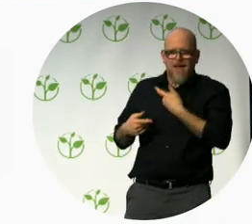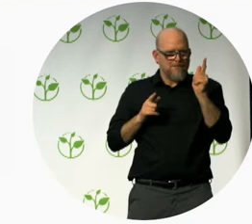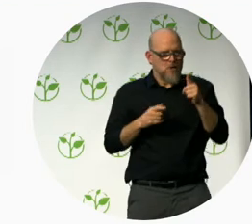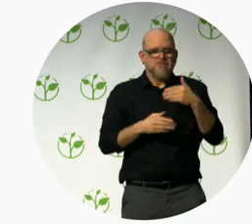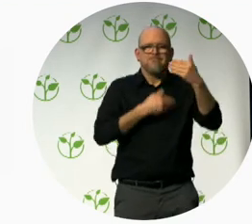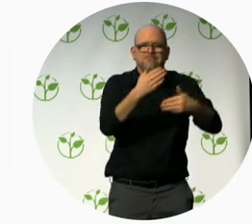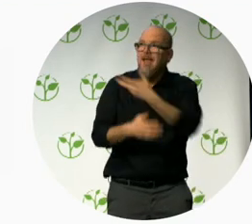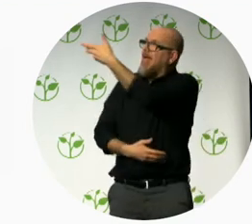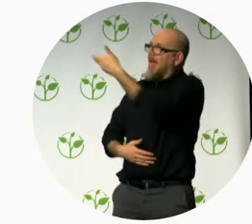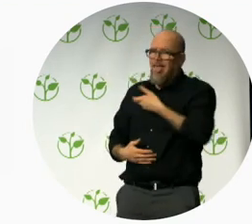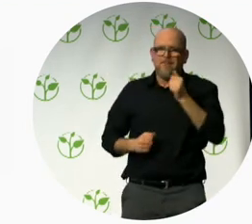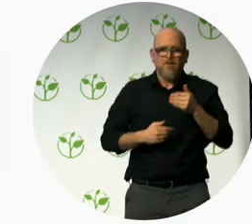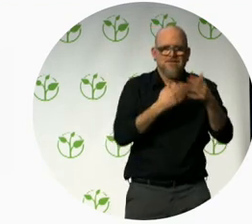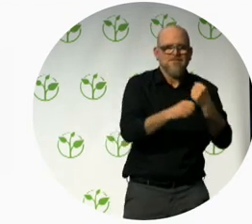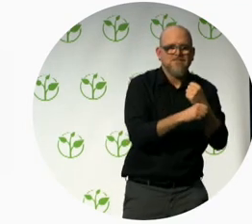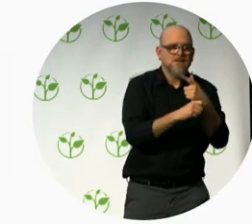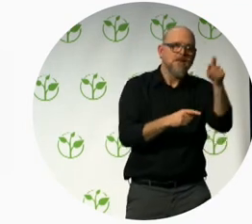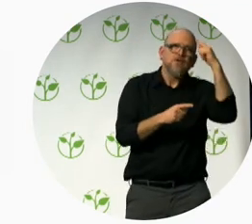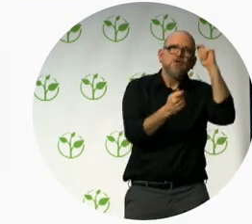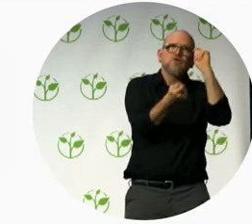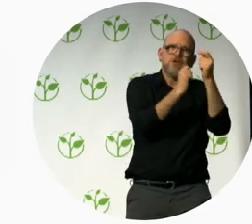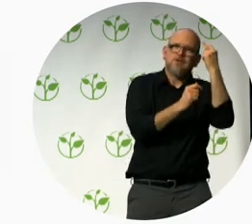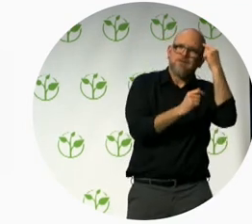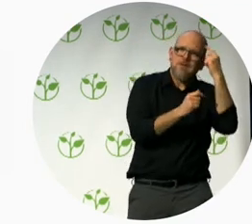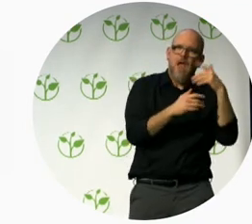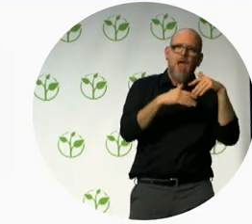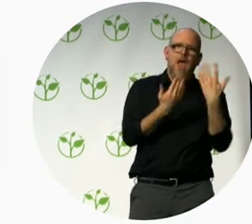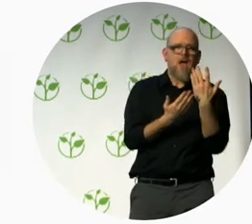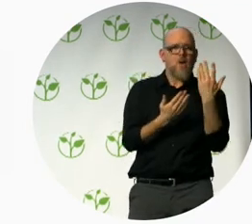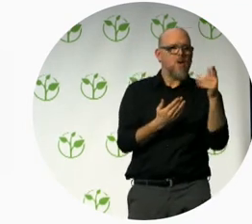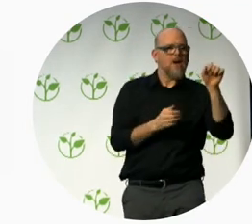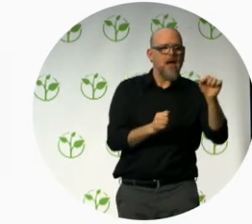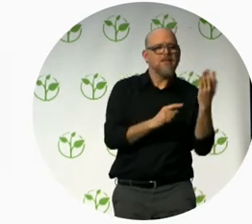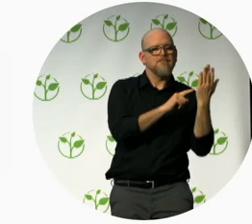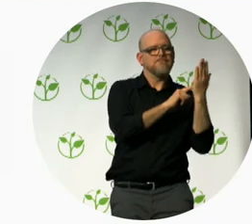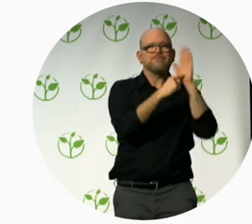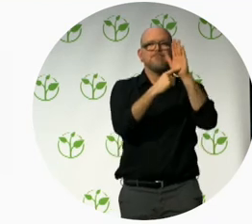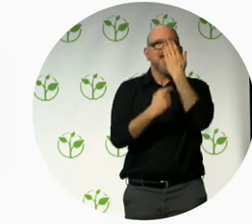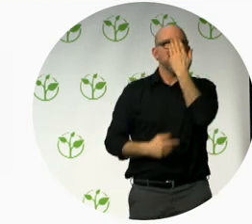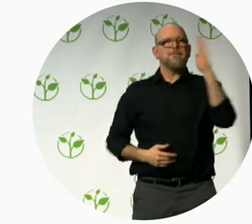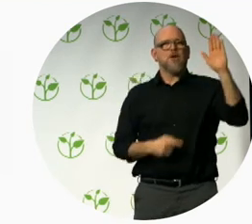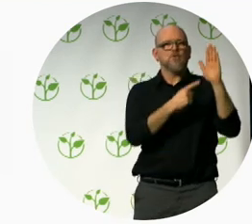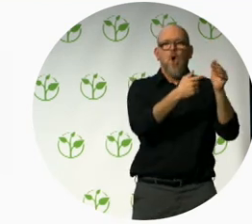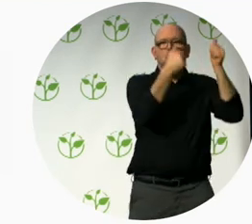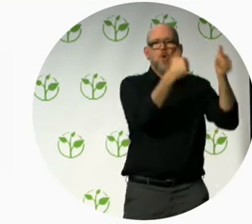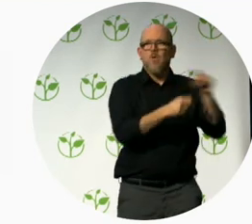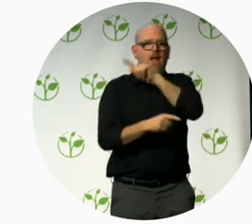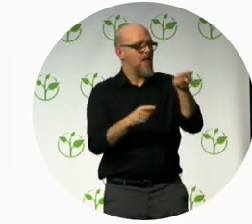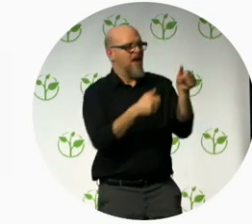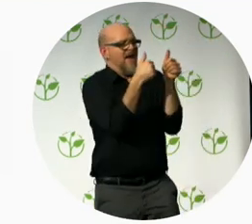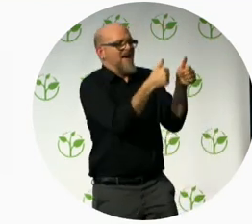improve their image, corporate social responsibility, risk management, low compliance,